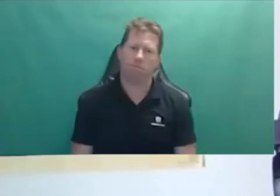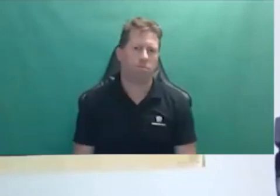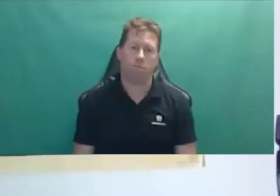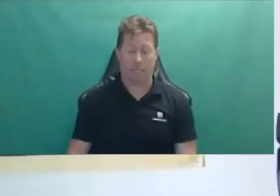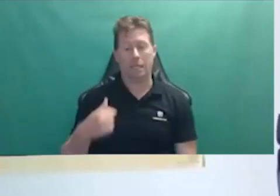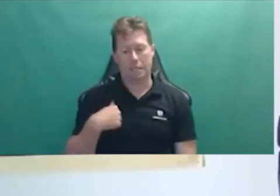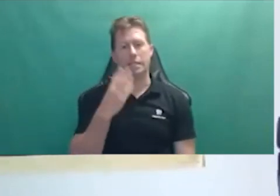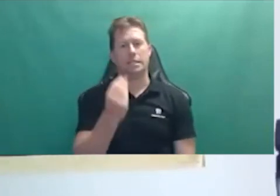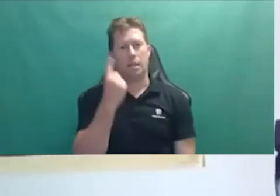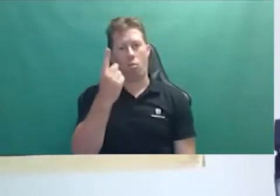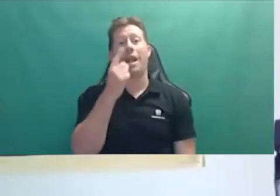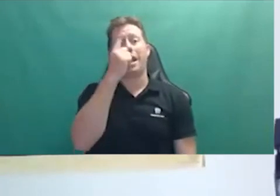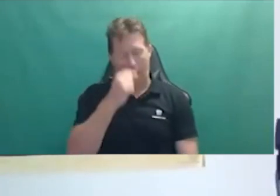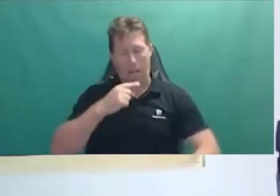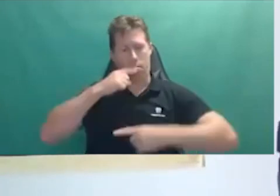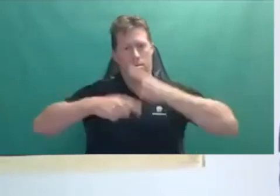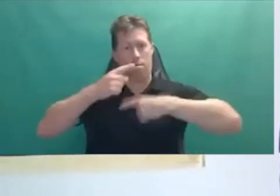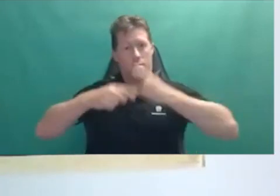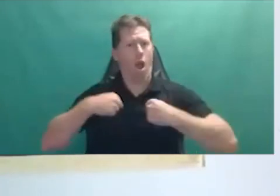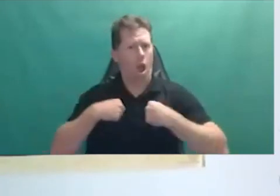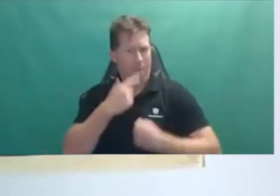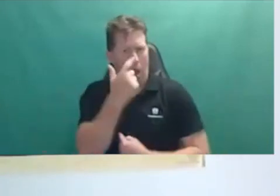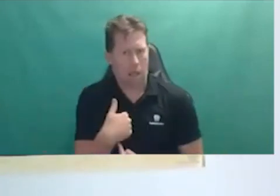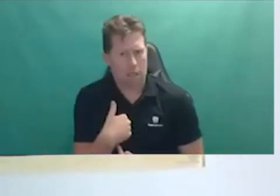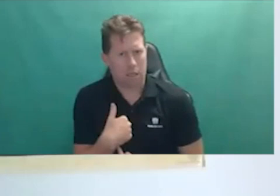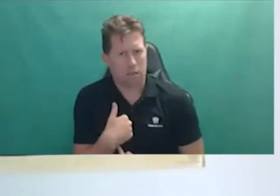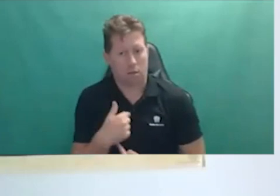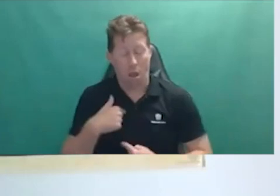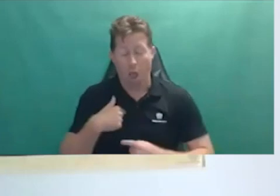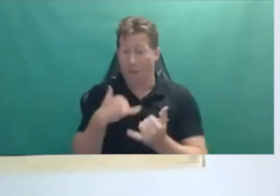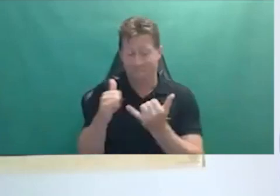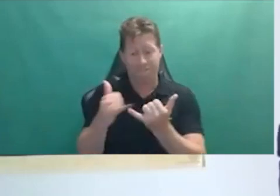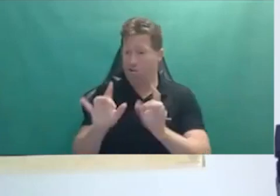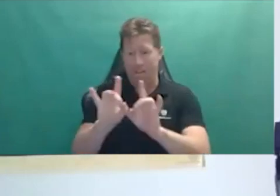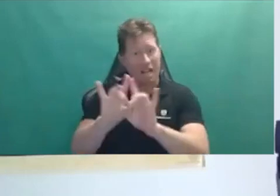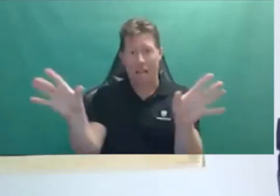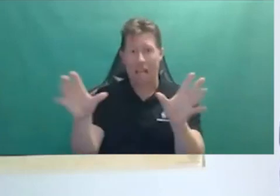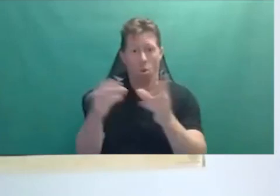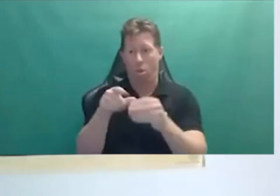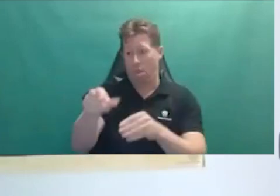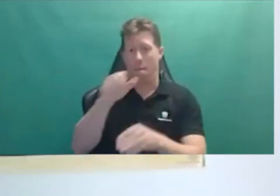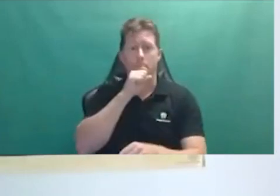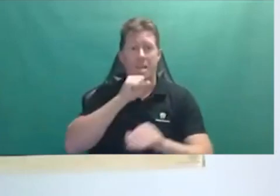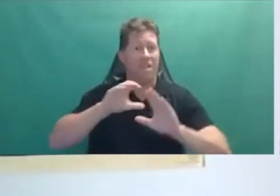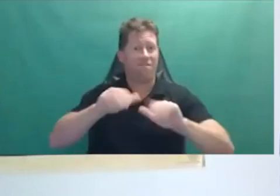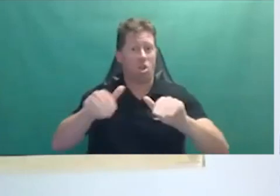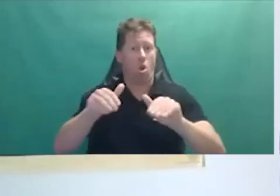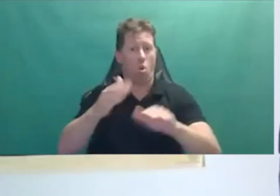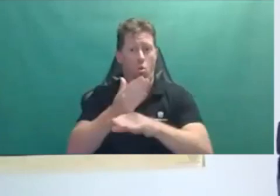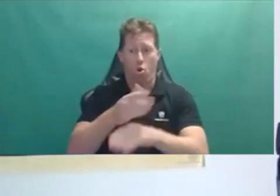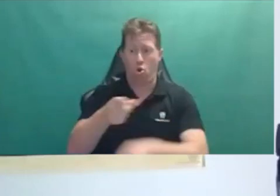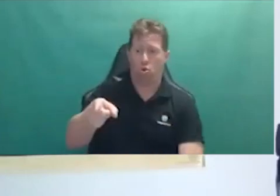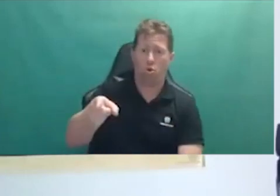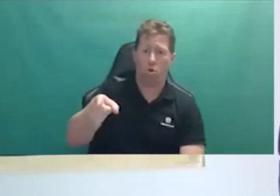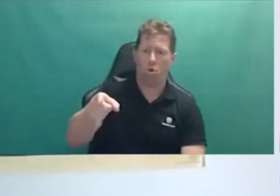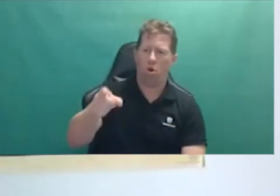can articulate what was going on and, and was pretty clear with the physiotherapist. But they missed most of the